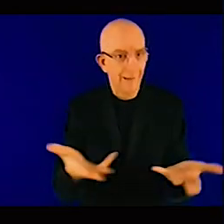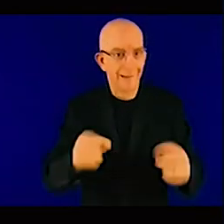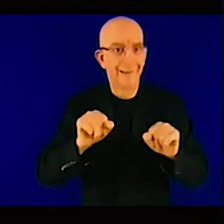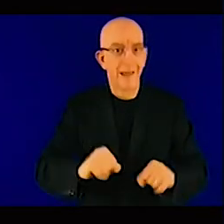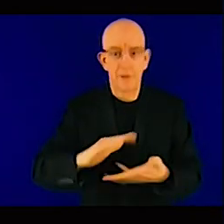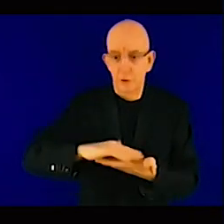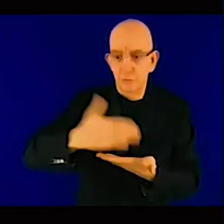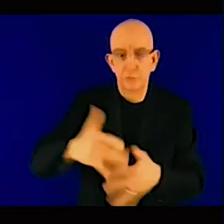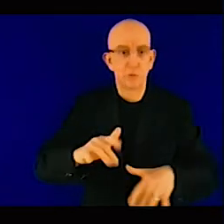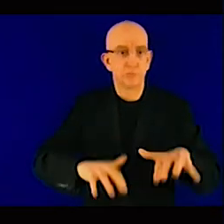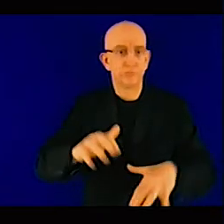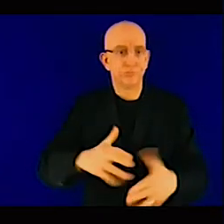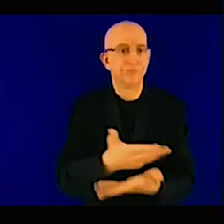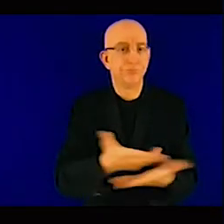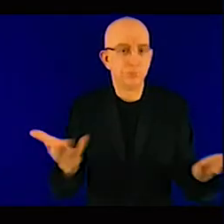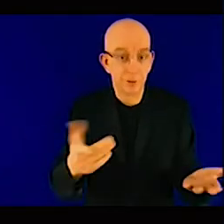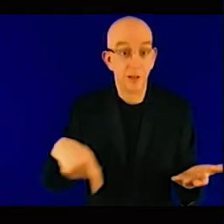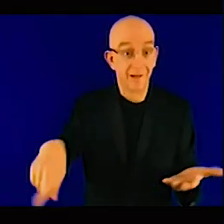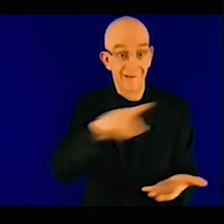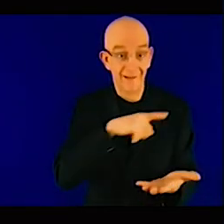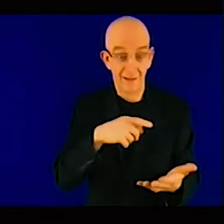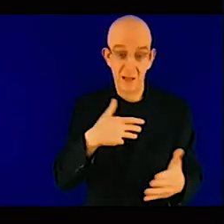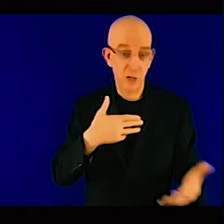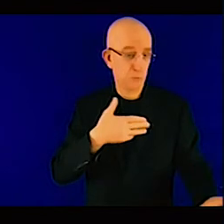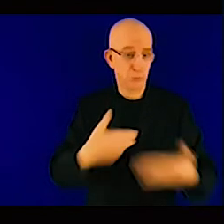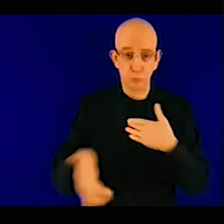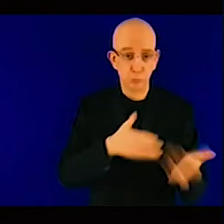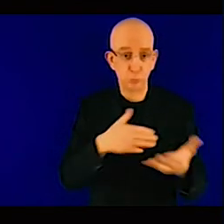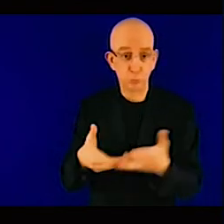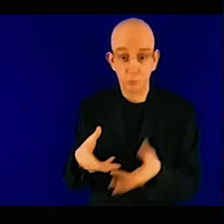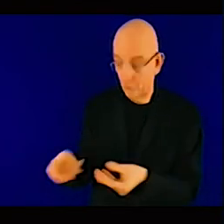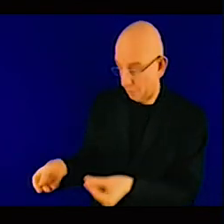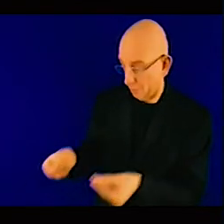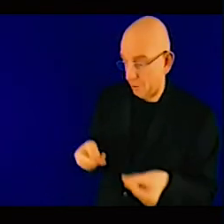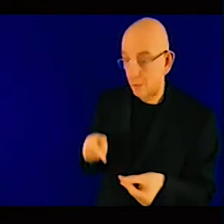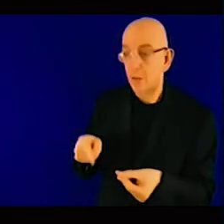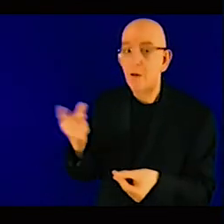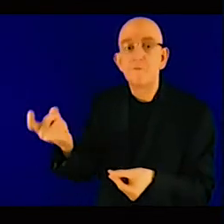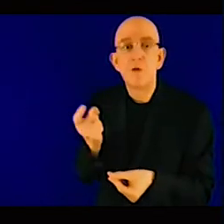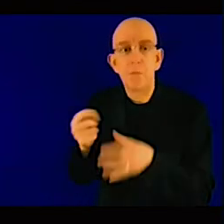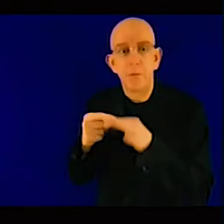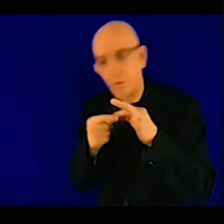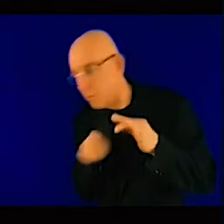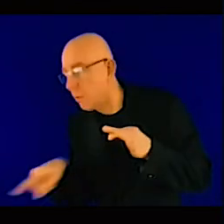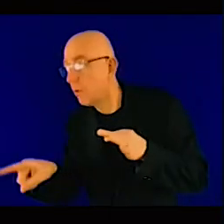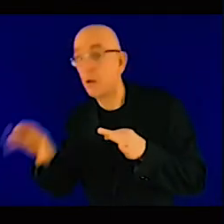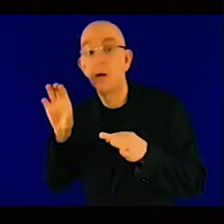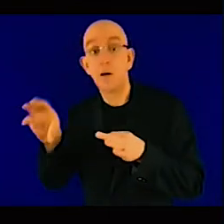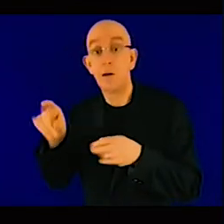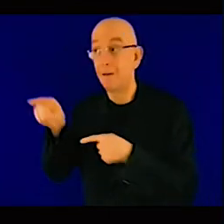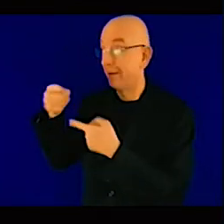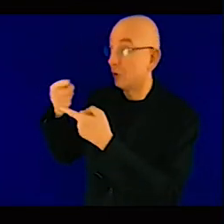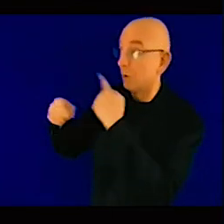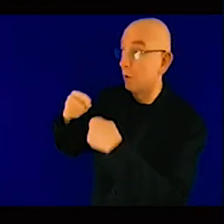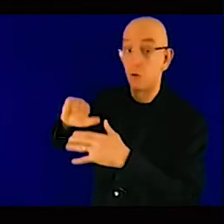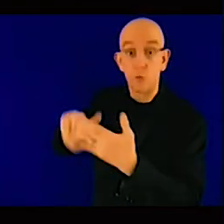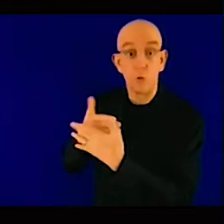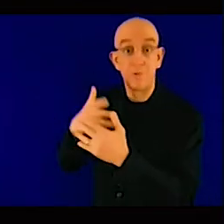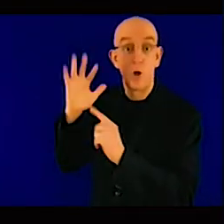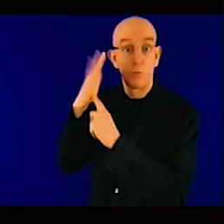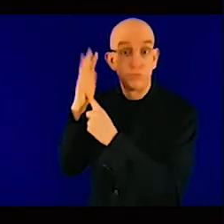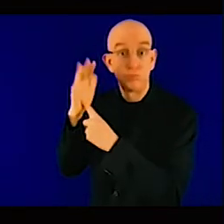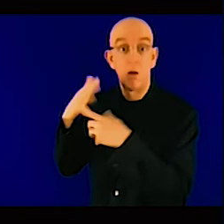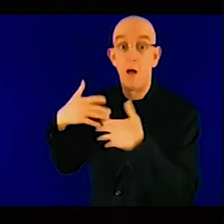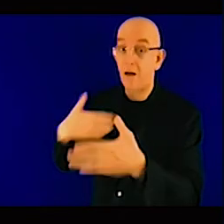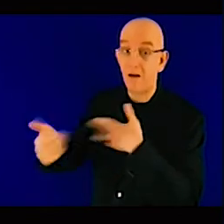there are very very different competing priorities around that now there was also a mention of